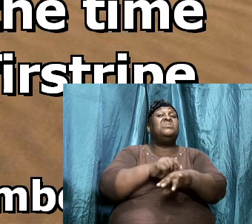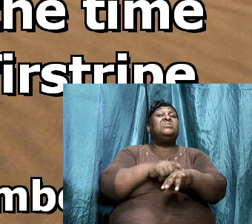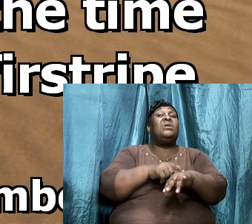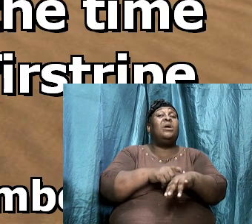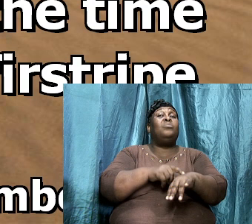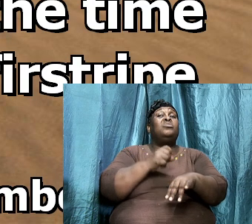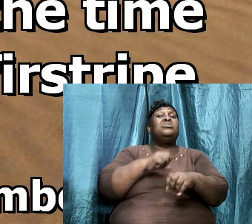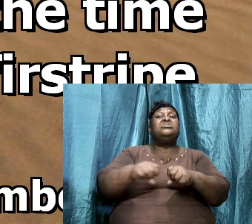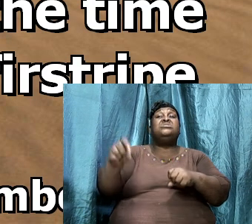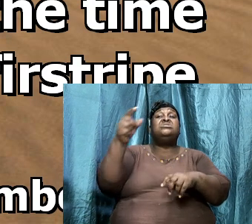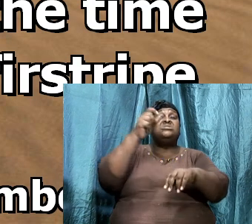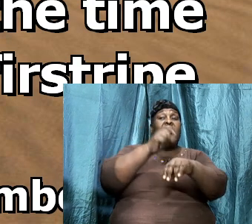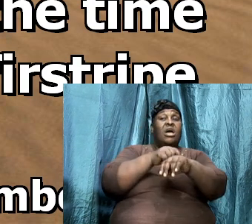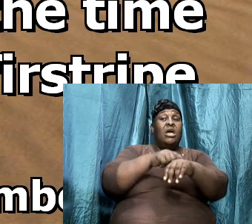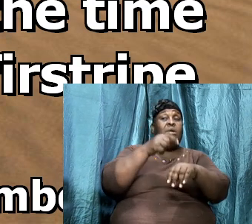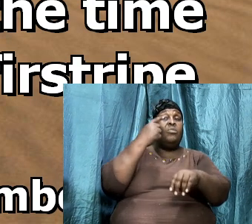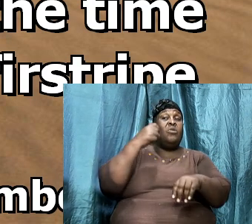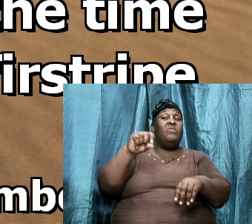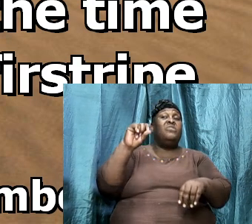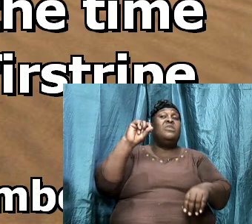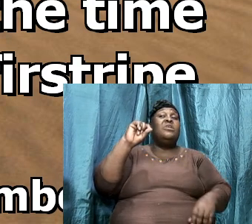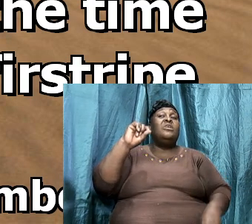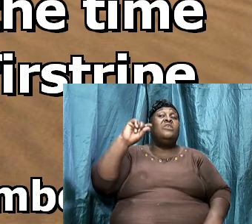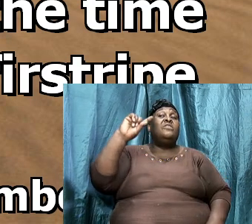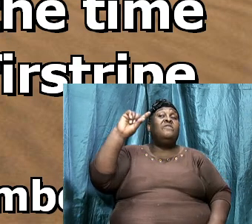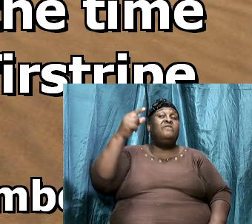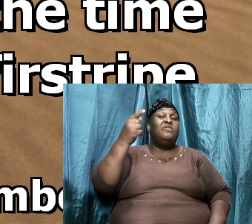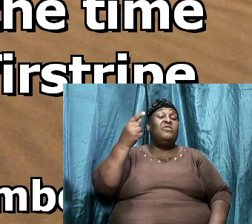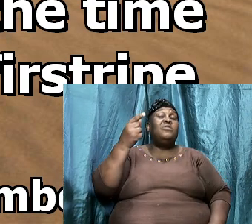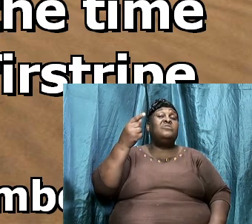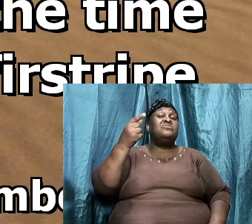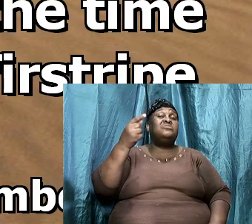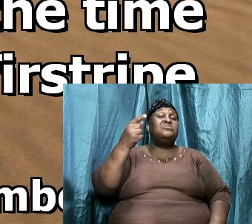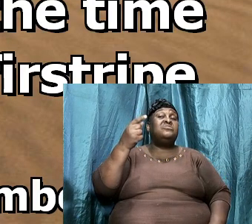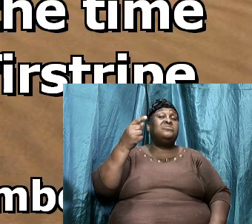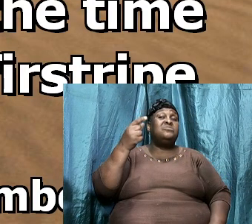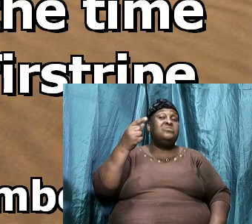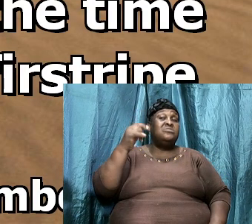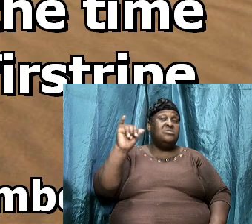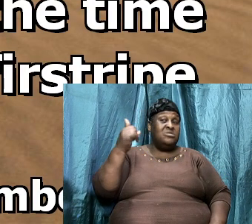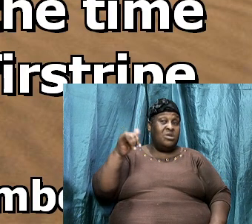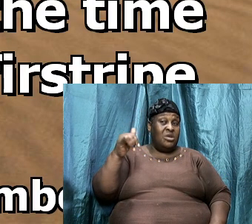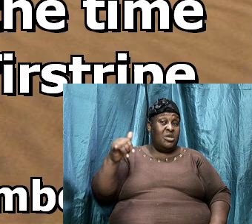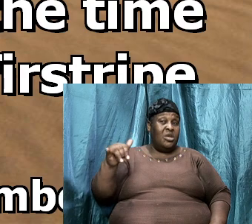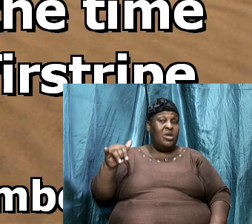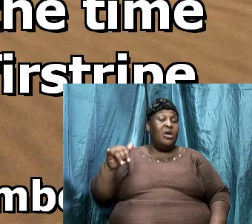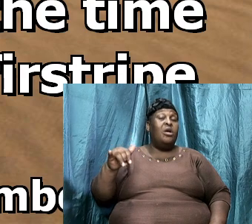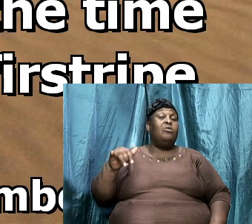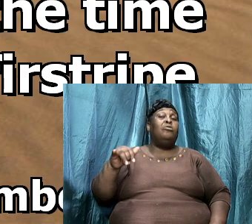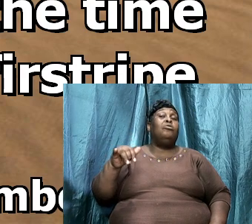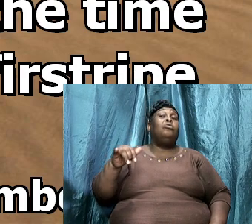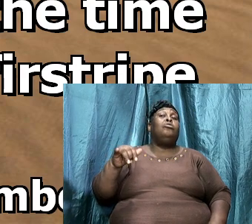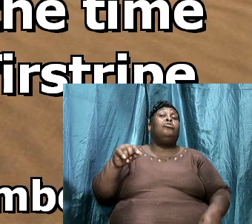Now, the time was the time of the first ripe grapes.